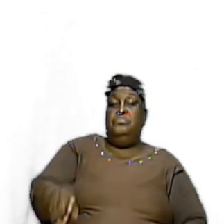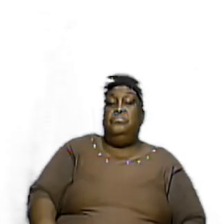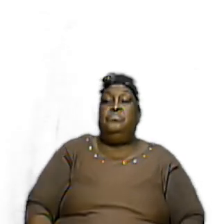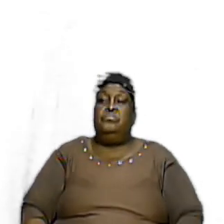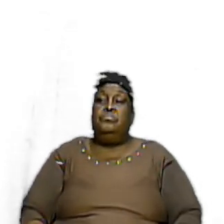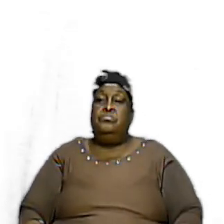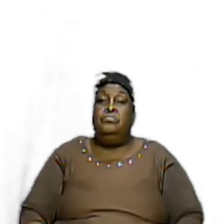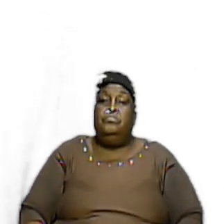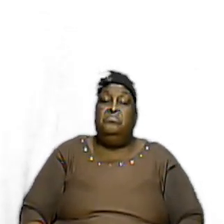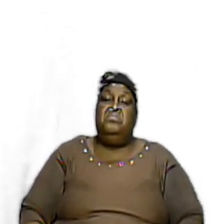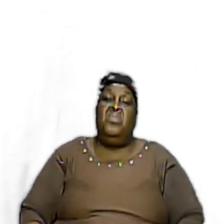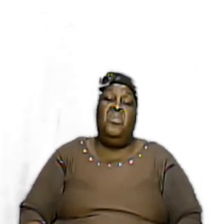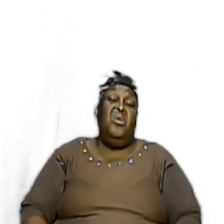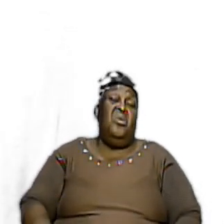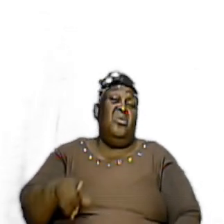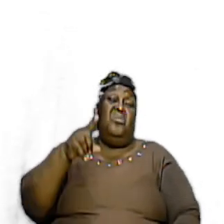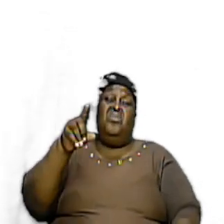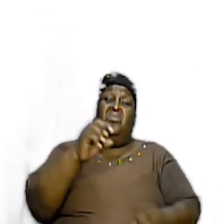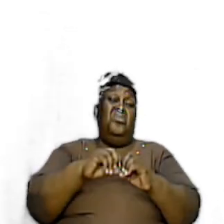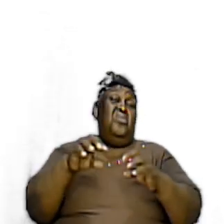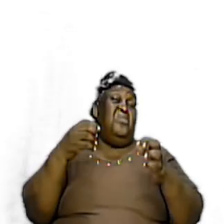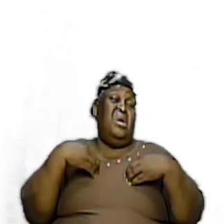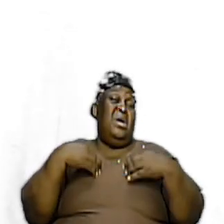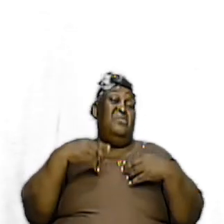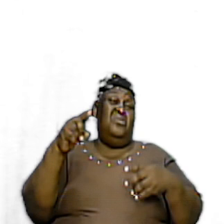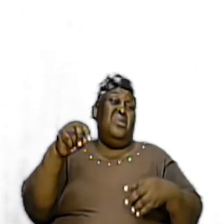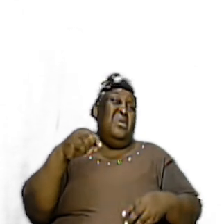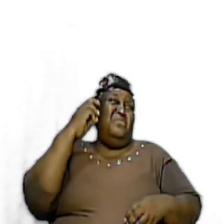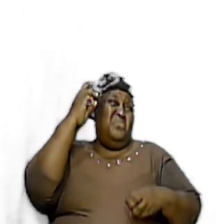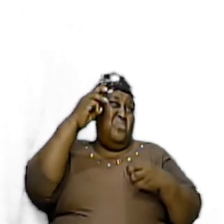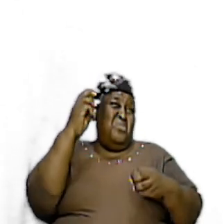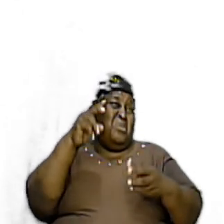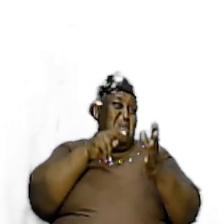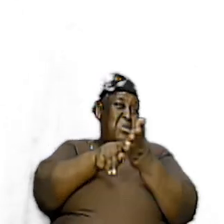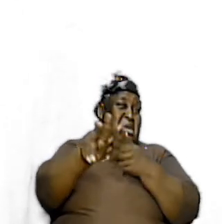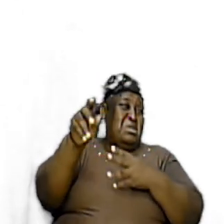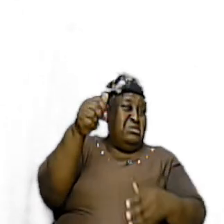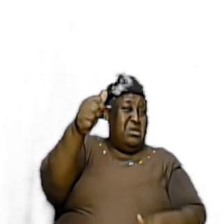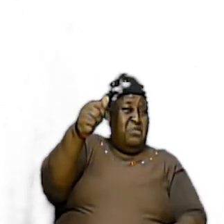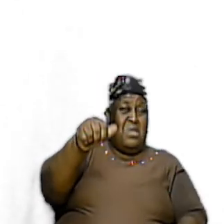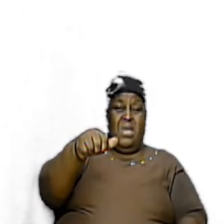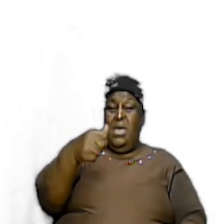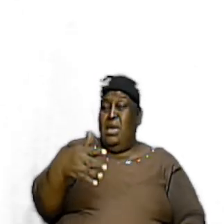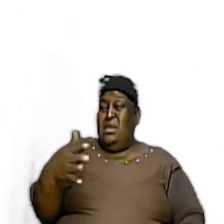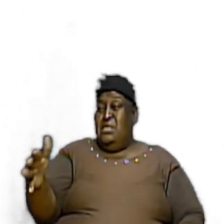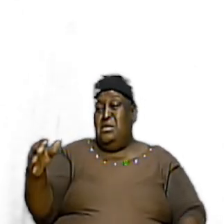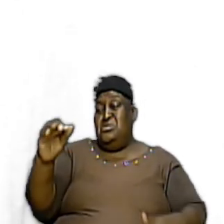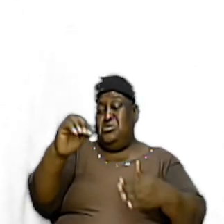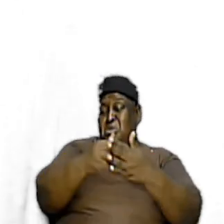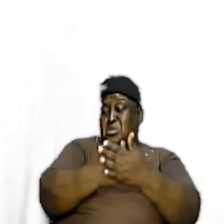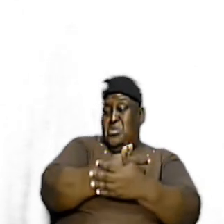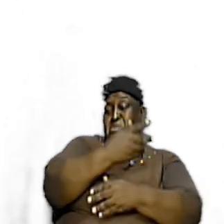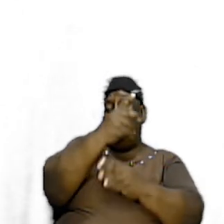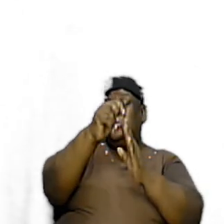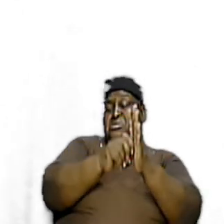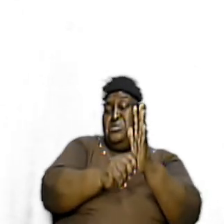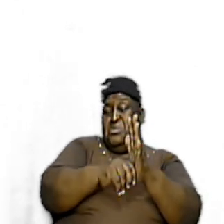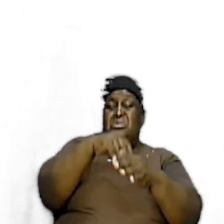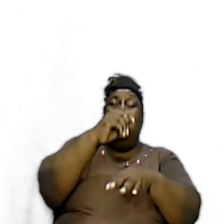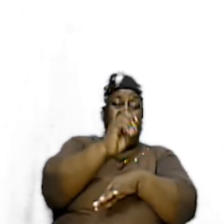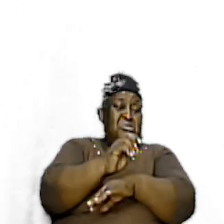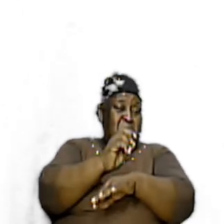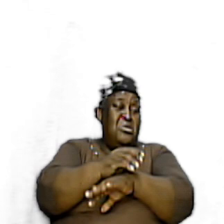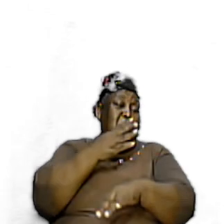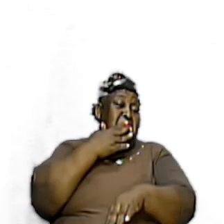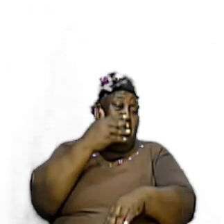fear oh you don't have to do this you don't have to worry about that you don't have to kill yourself about that anything goes this is the New Testament this is the church age thank